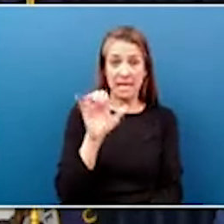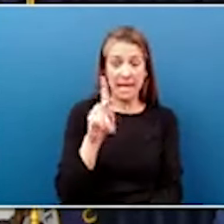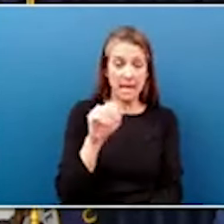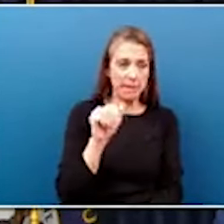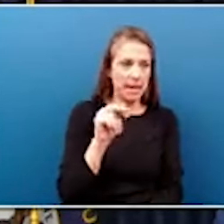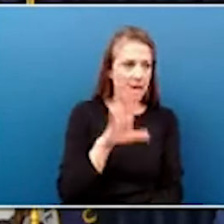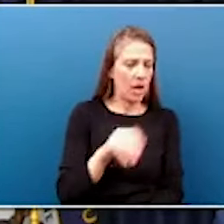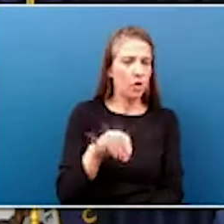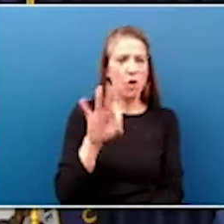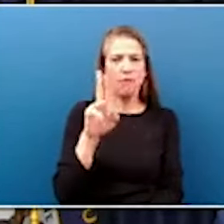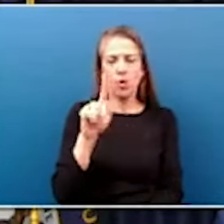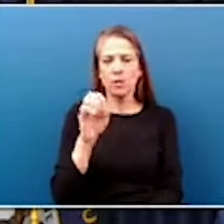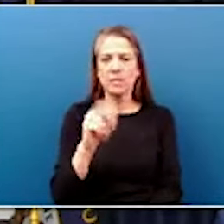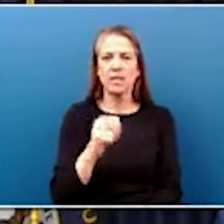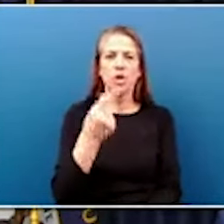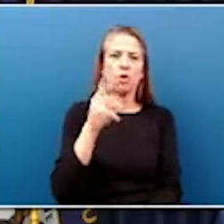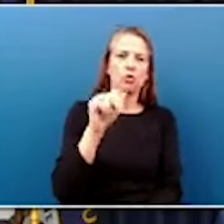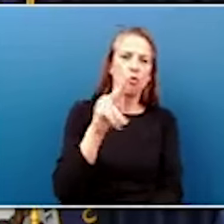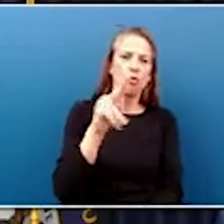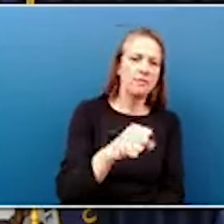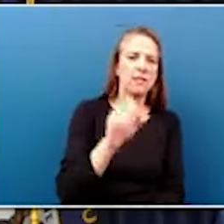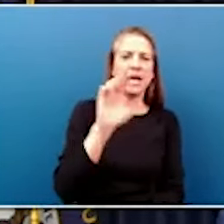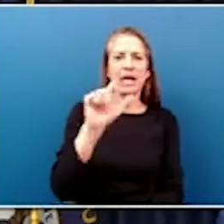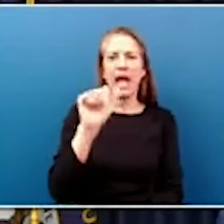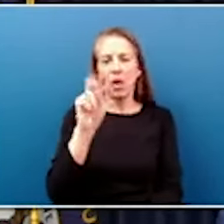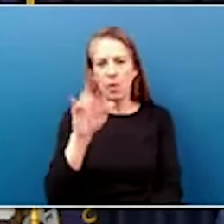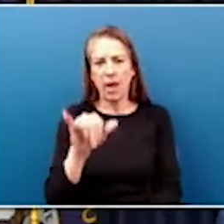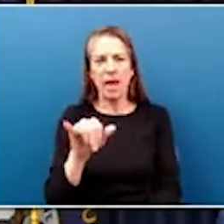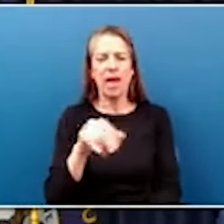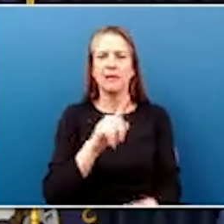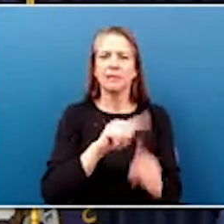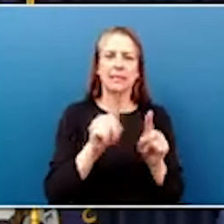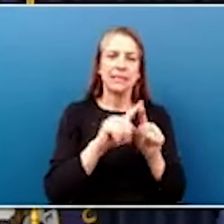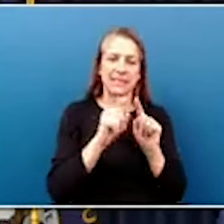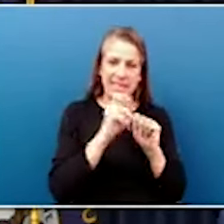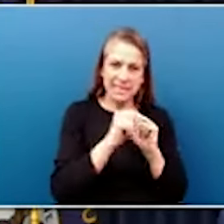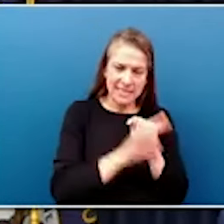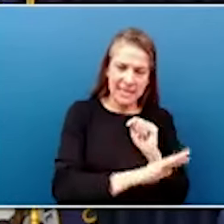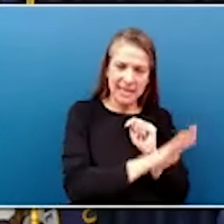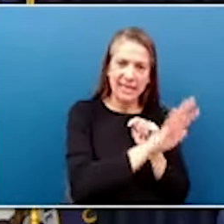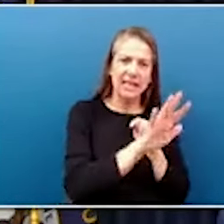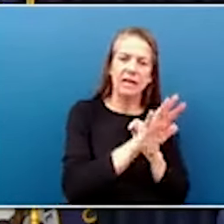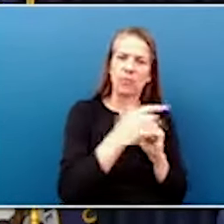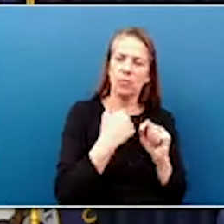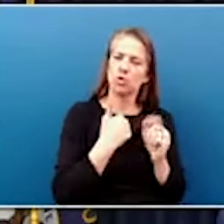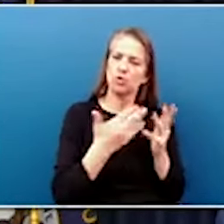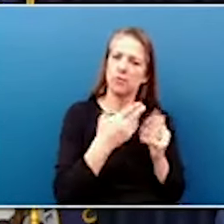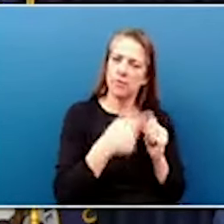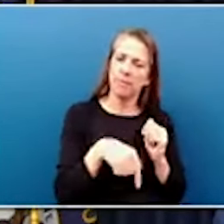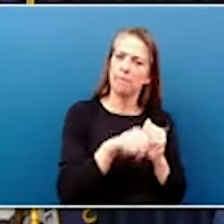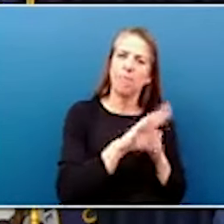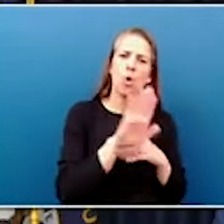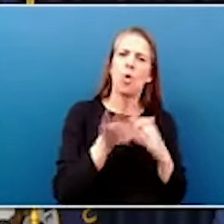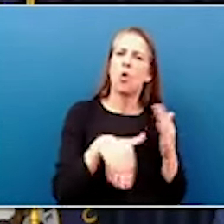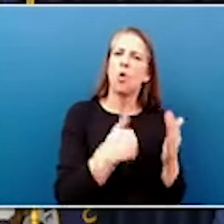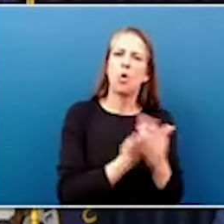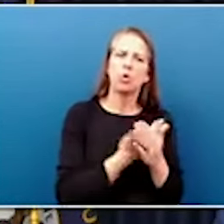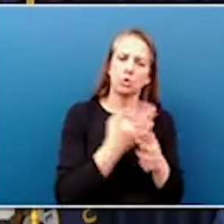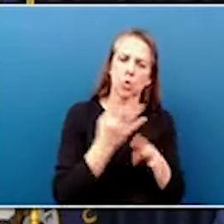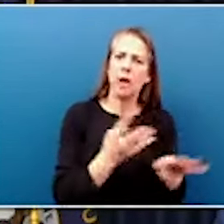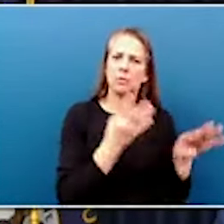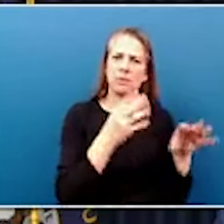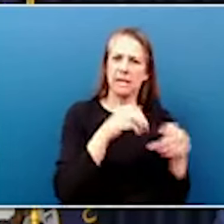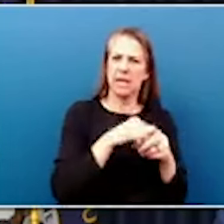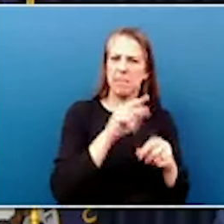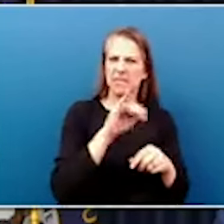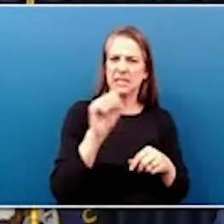Graves County, Callaway County, Ovine County in Tennessee, Weekly County, Tennessee. Everything's going out on the Mississippi River as far as